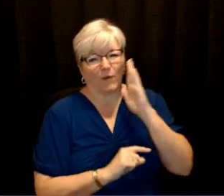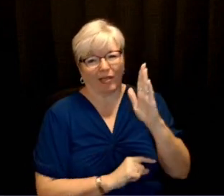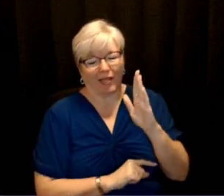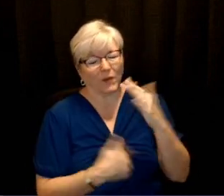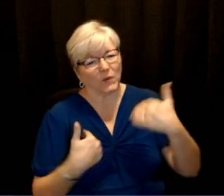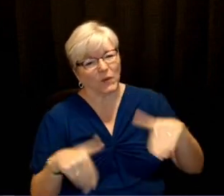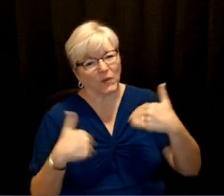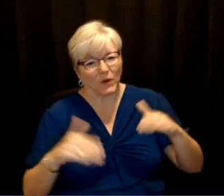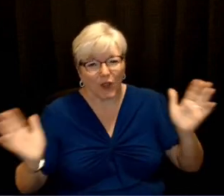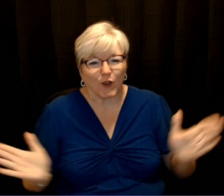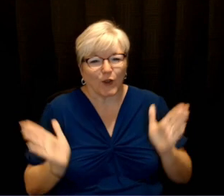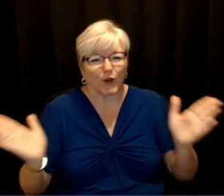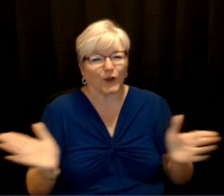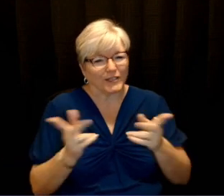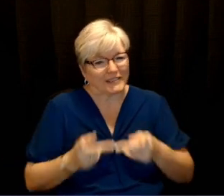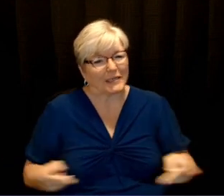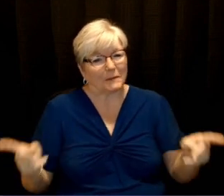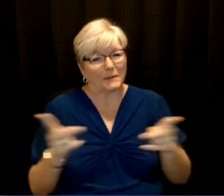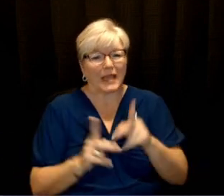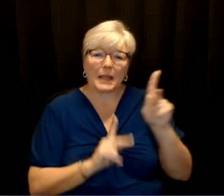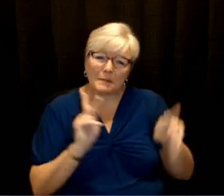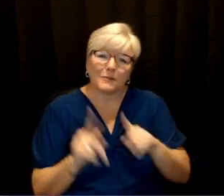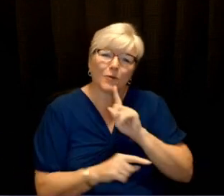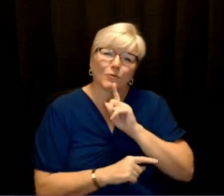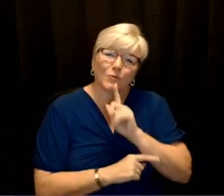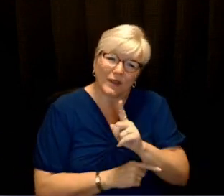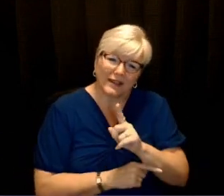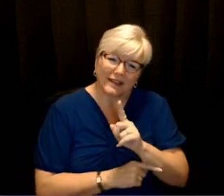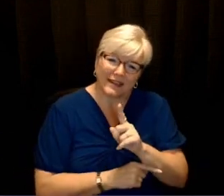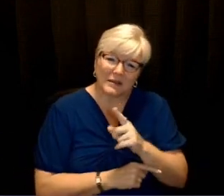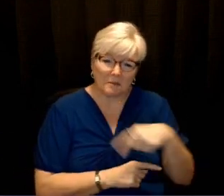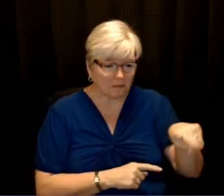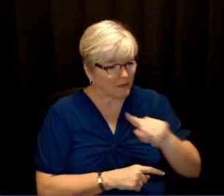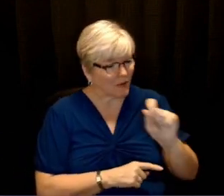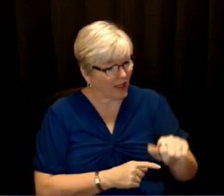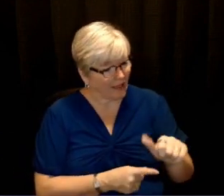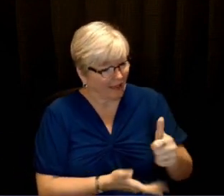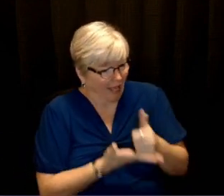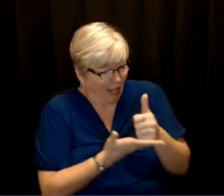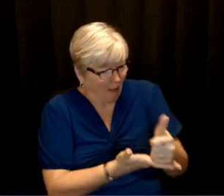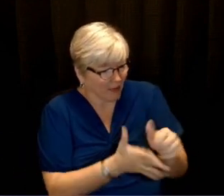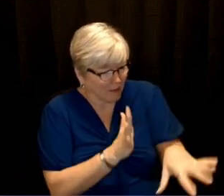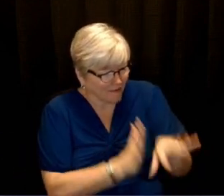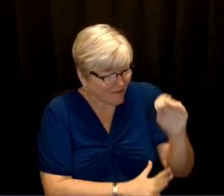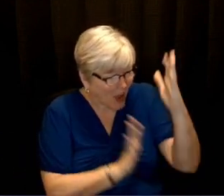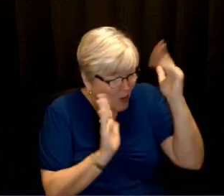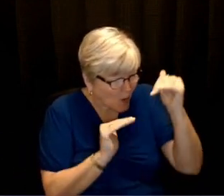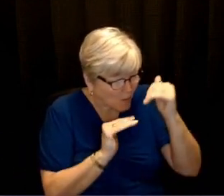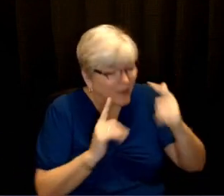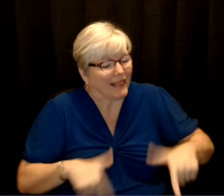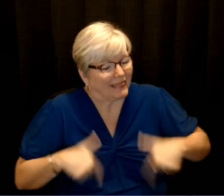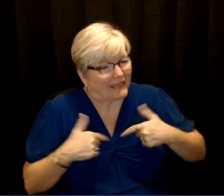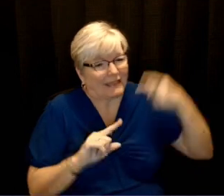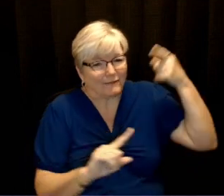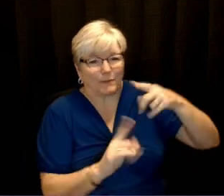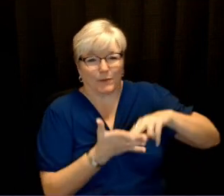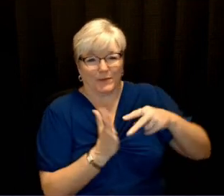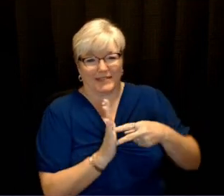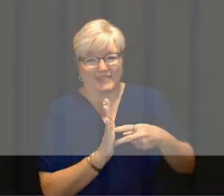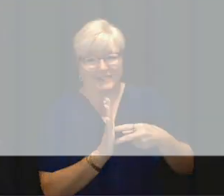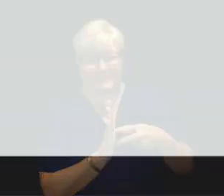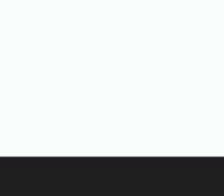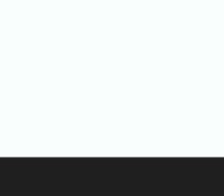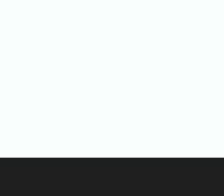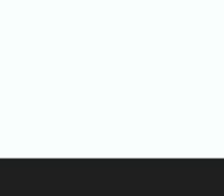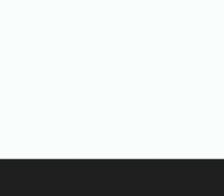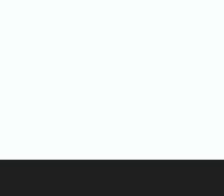be a wonderfully encouraging place to be, a place where truly we'll be able to help others find hope and live with purpose.